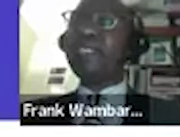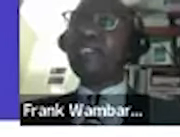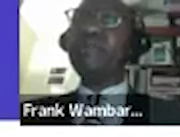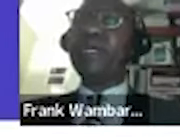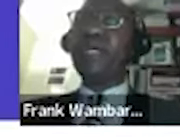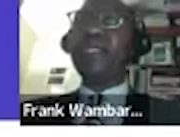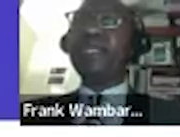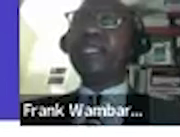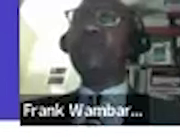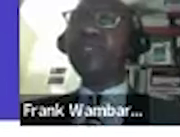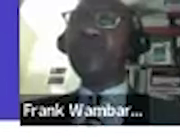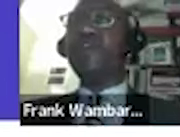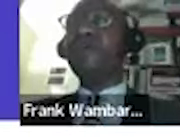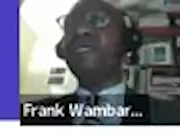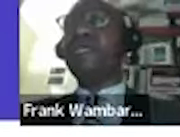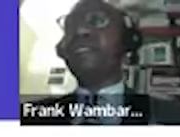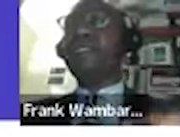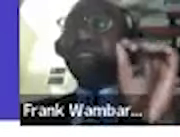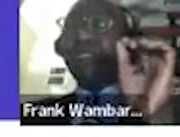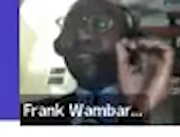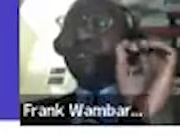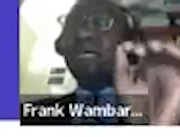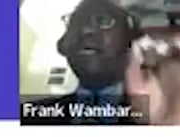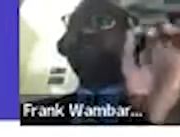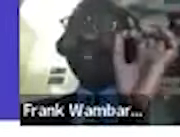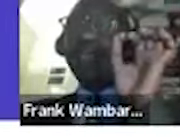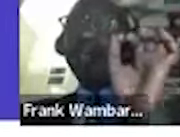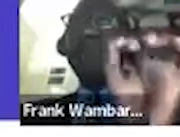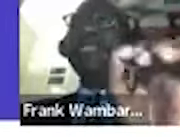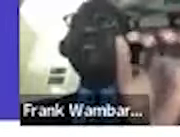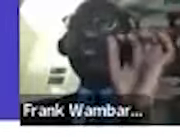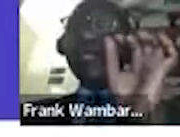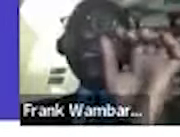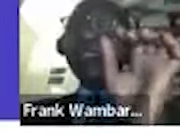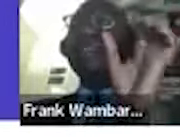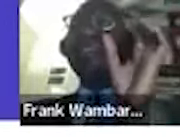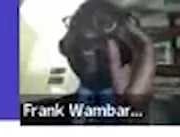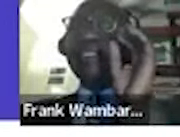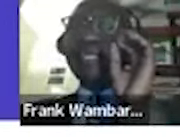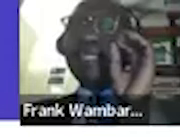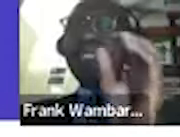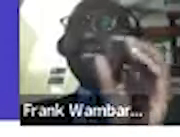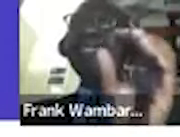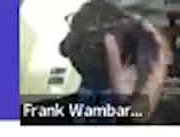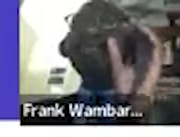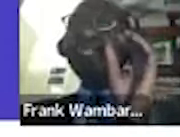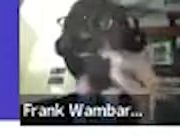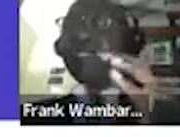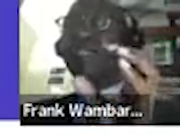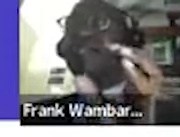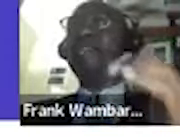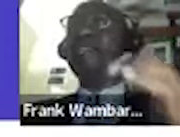going to get a job uh that you want to go for the you must have employment contract that is clearly